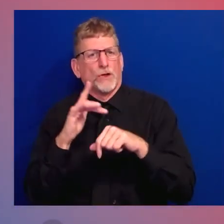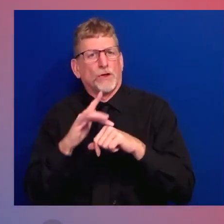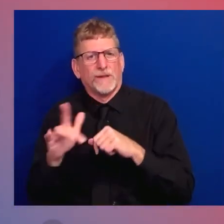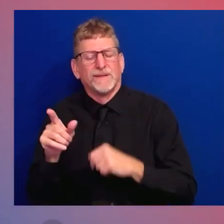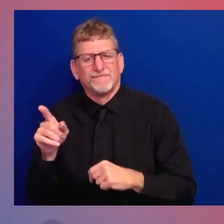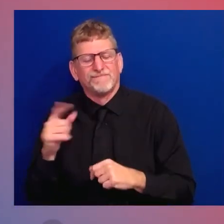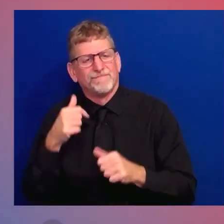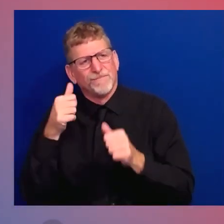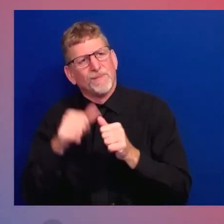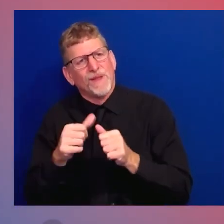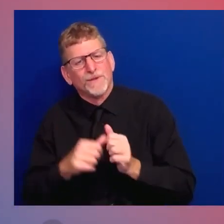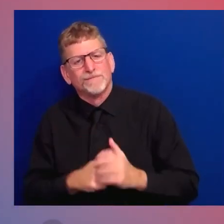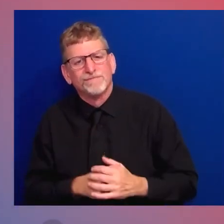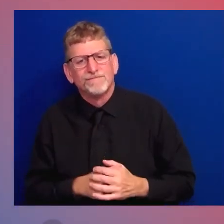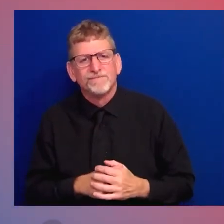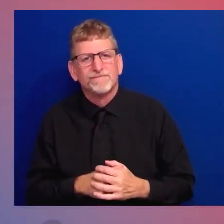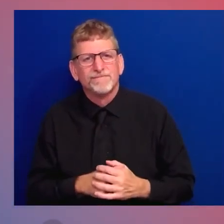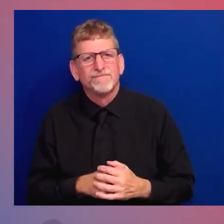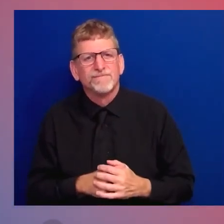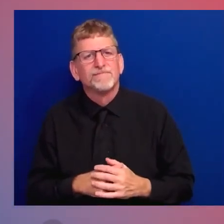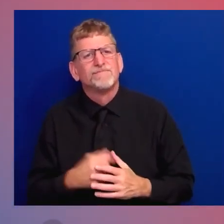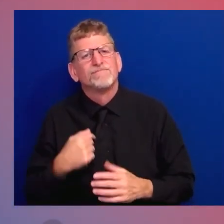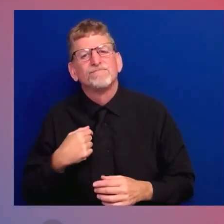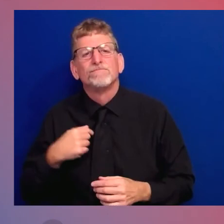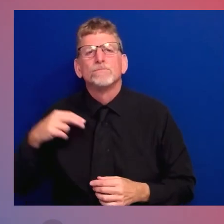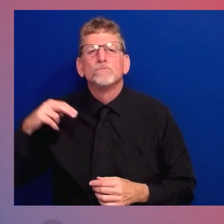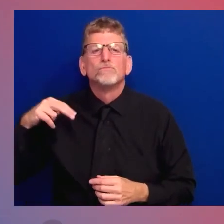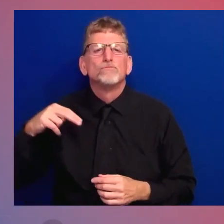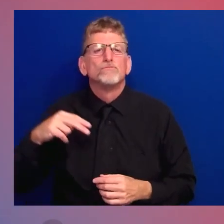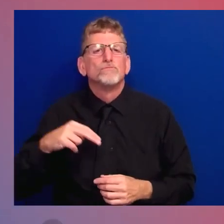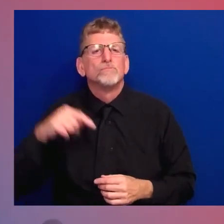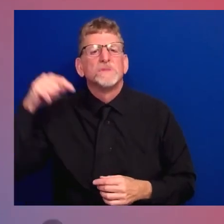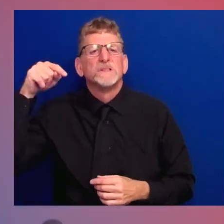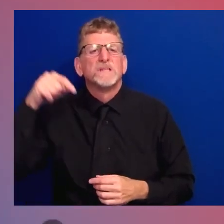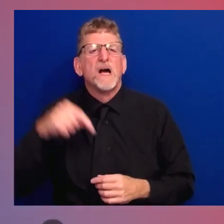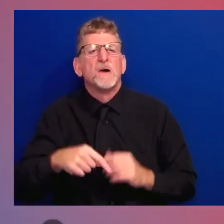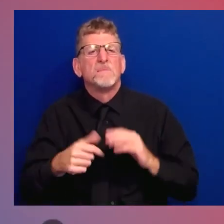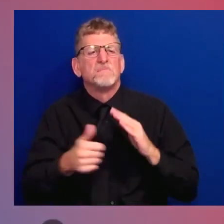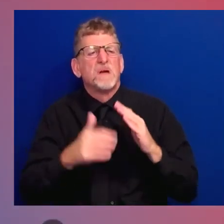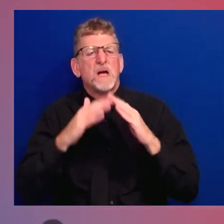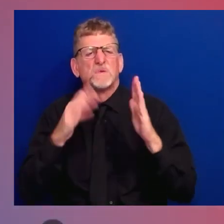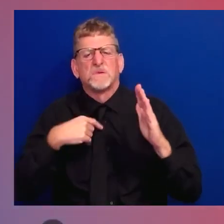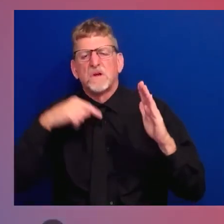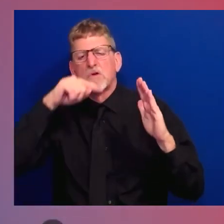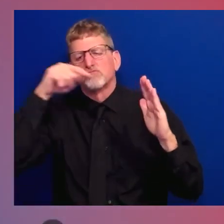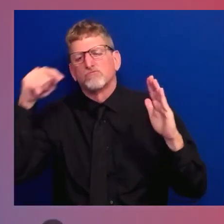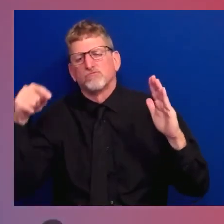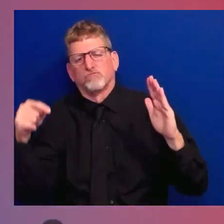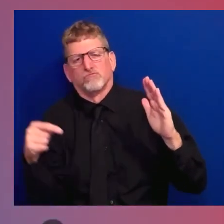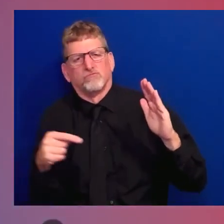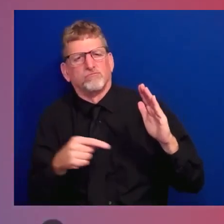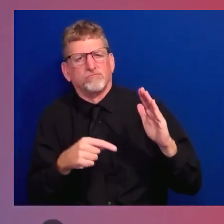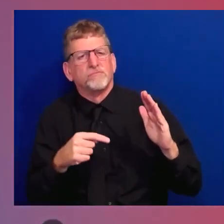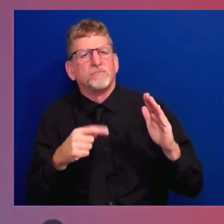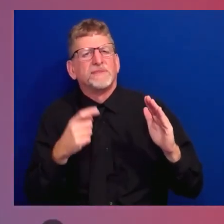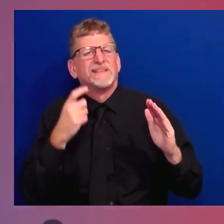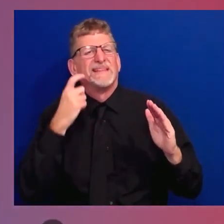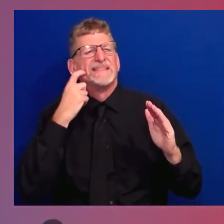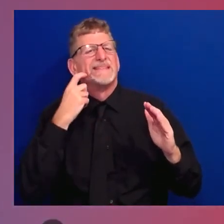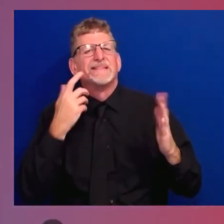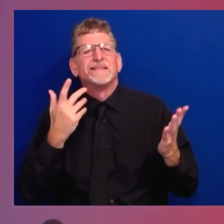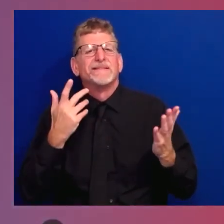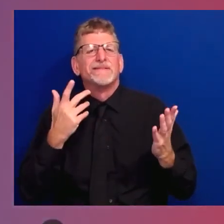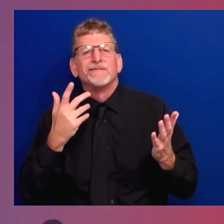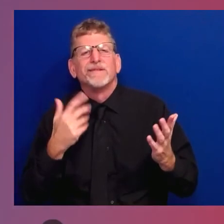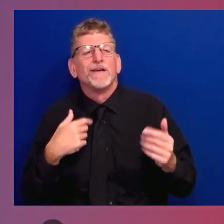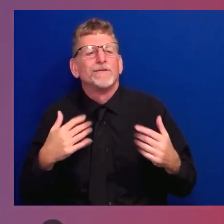walked downstairs. I wouldn't be — I'd just be — had just had shades and had my trousers on to get a cup of coffee. She'd be